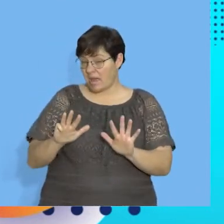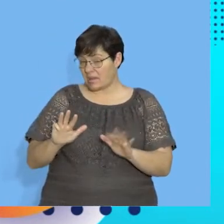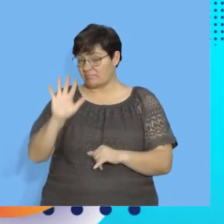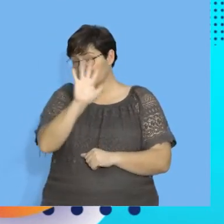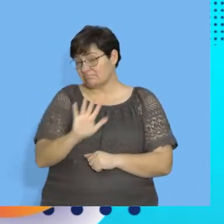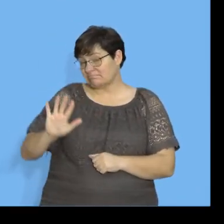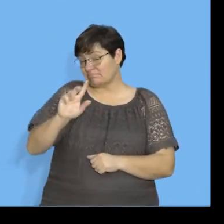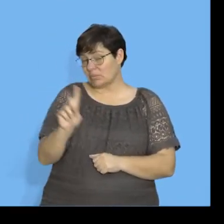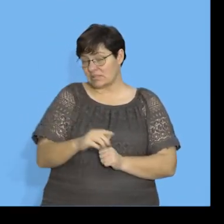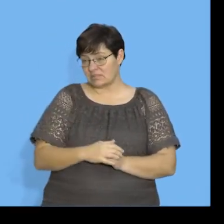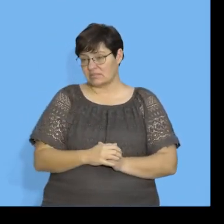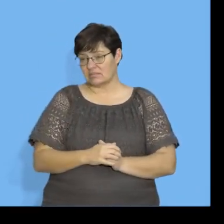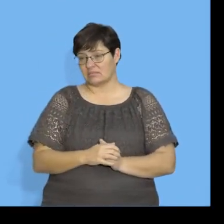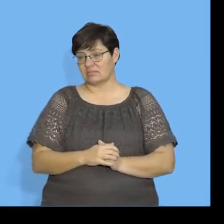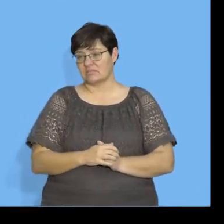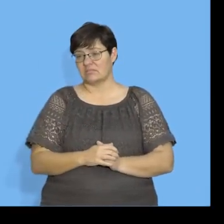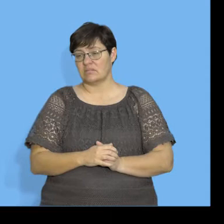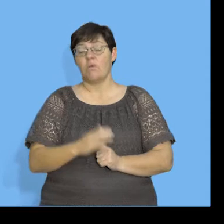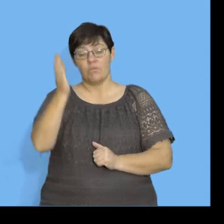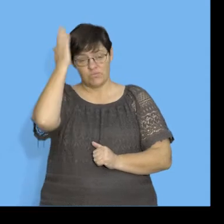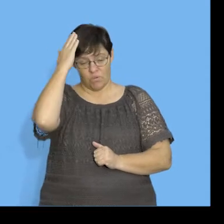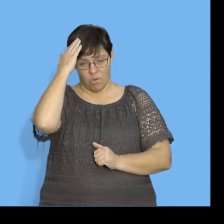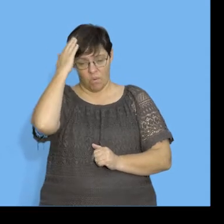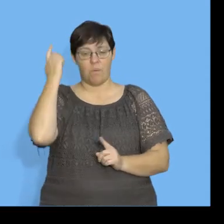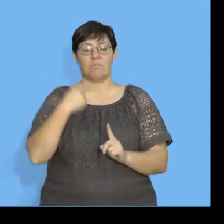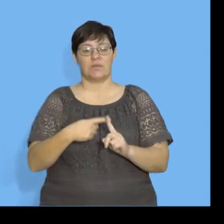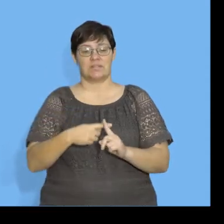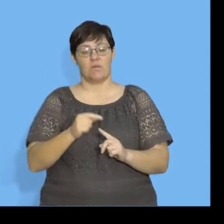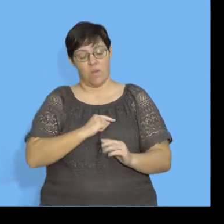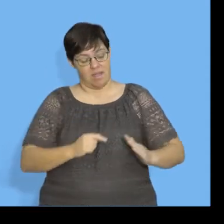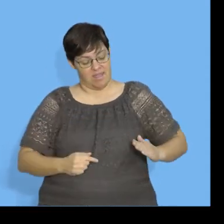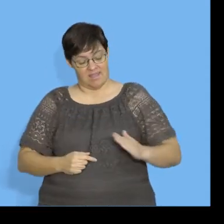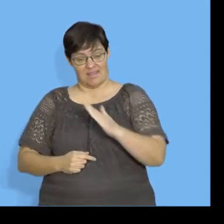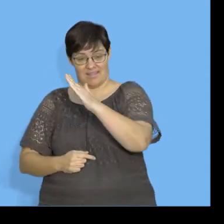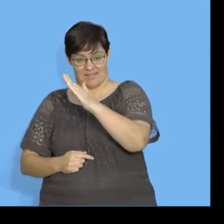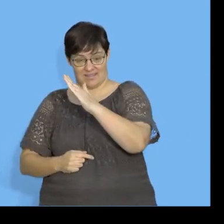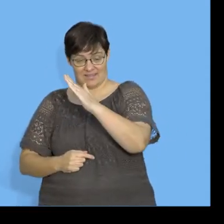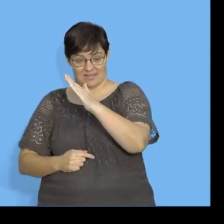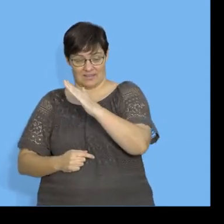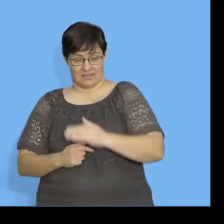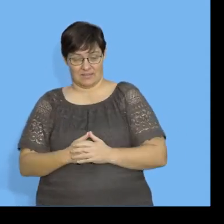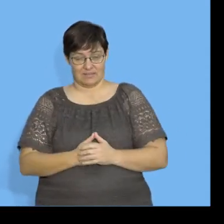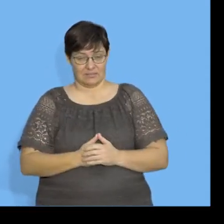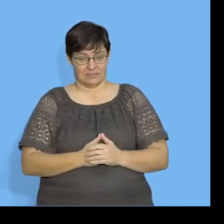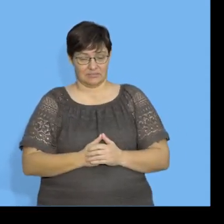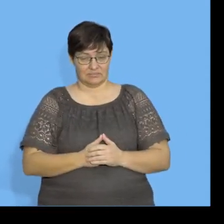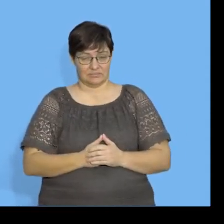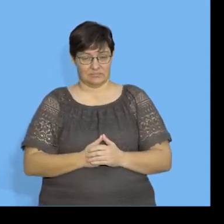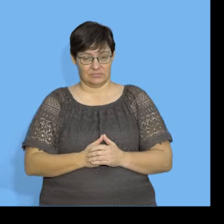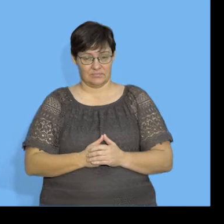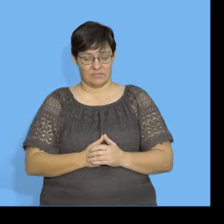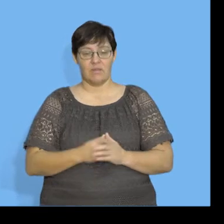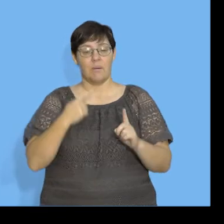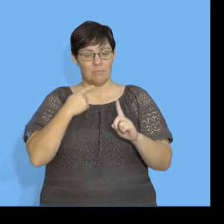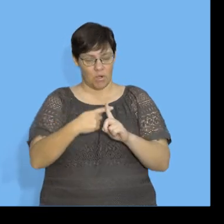So, we know that it's positive because we can draw a straight line with a